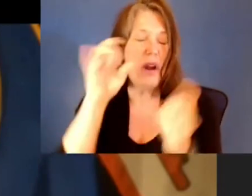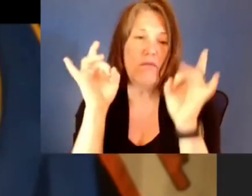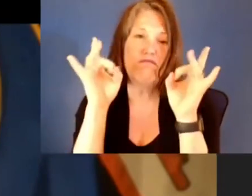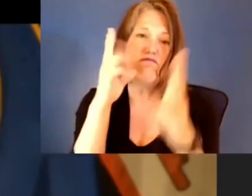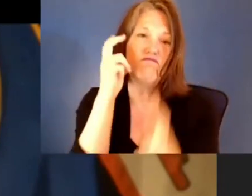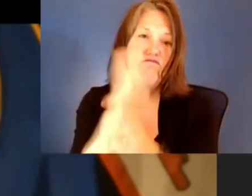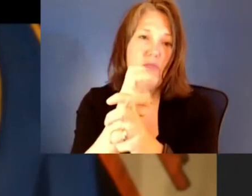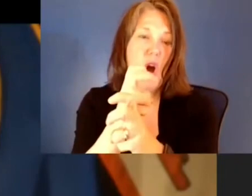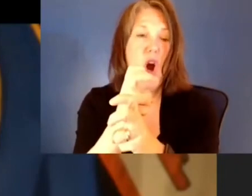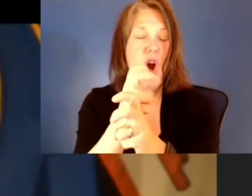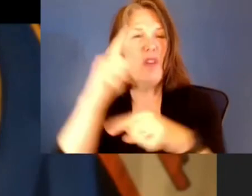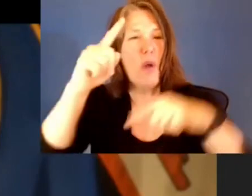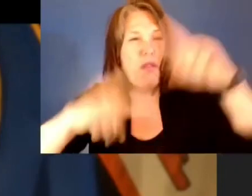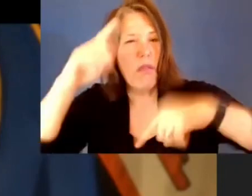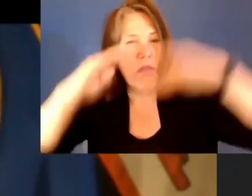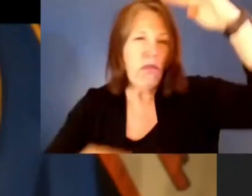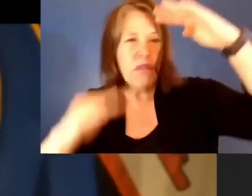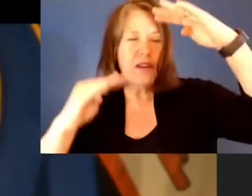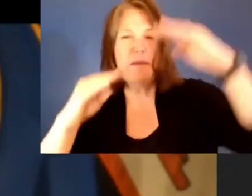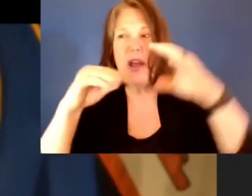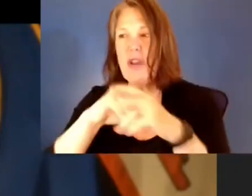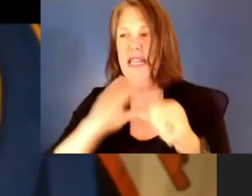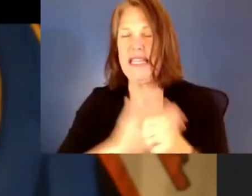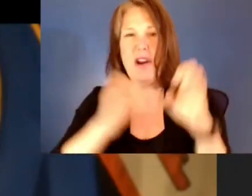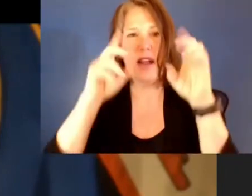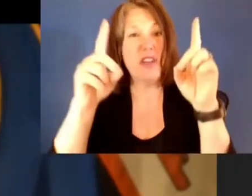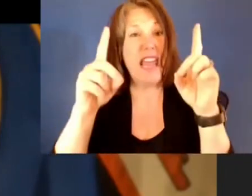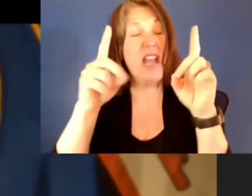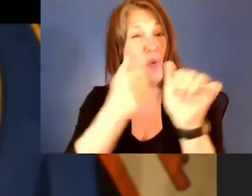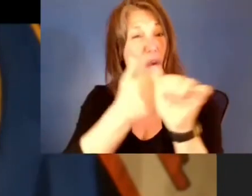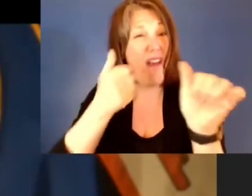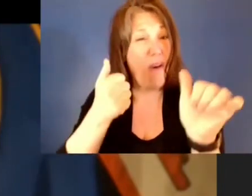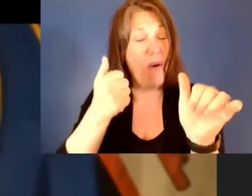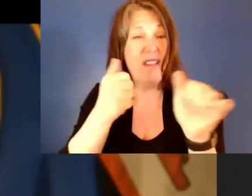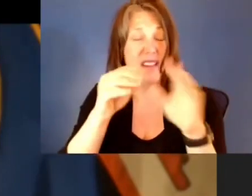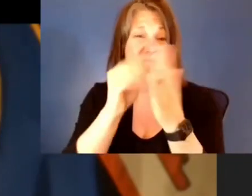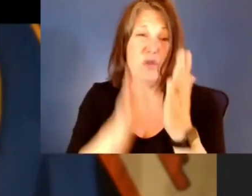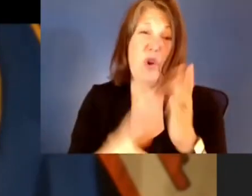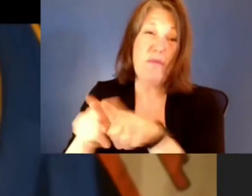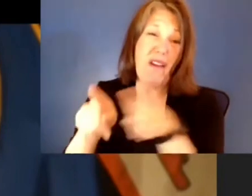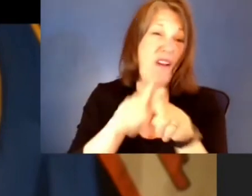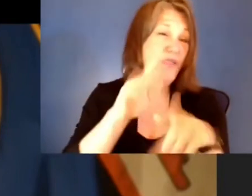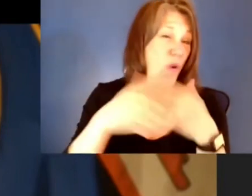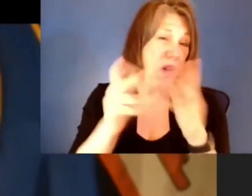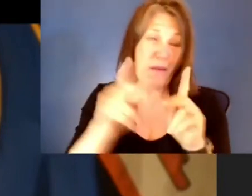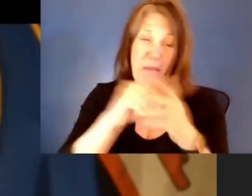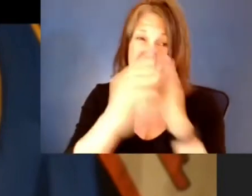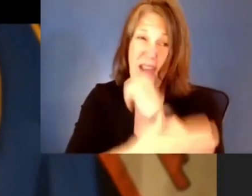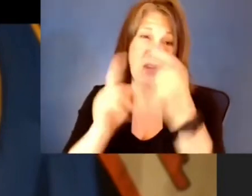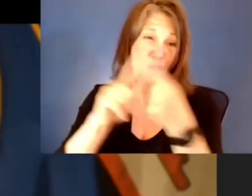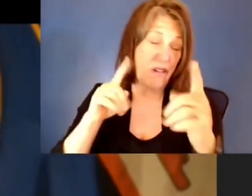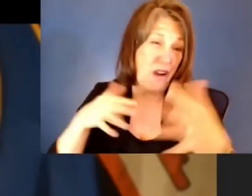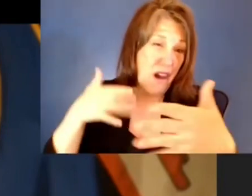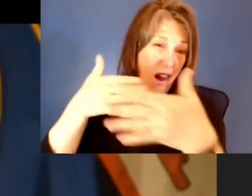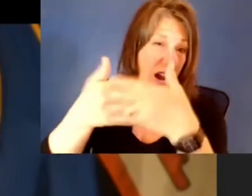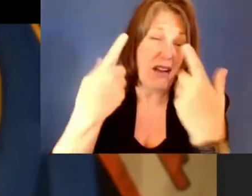hold back not only our students, but our entire state and country from reaching our full potential. And as schools get back in person, it's crucial